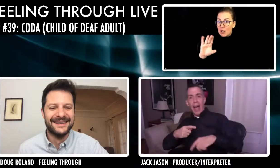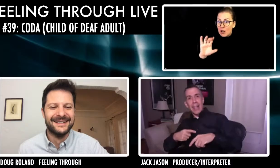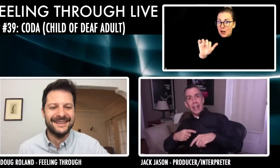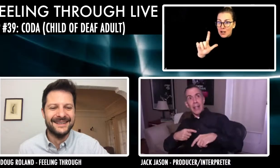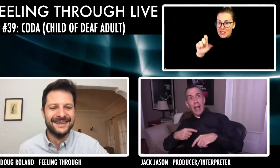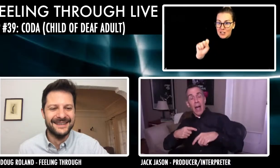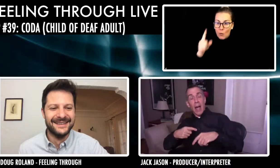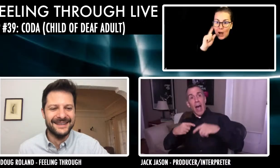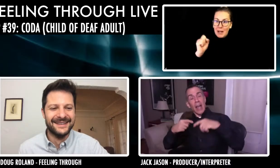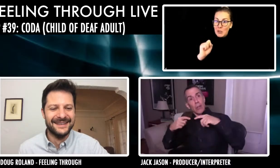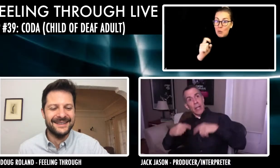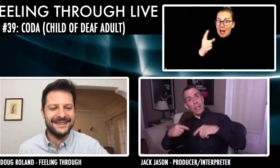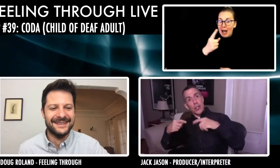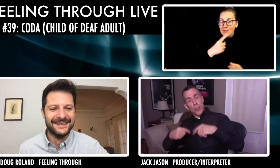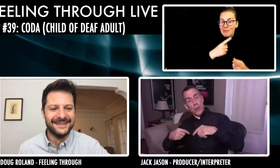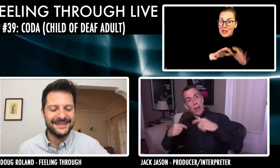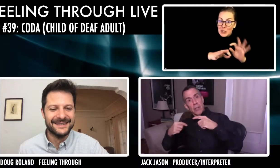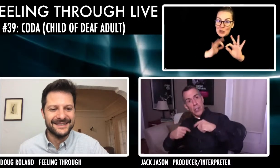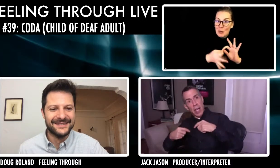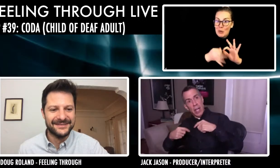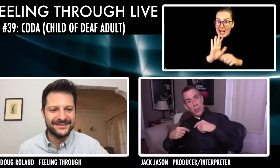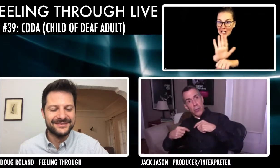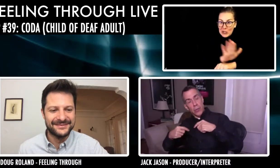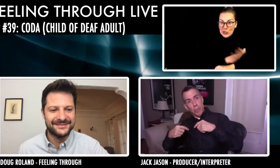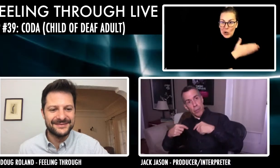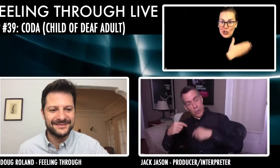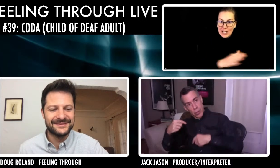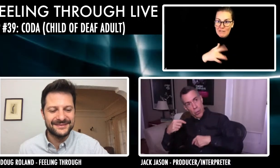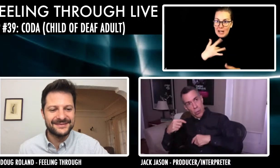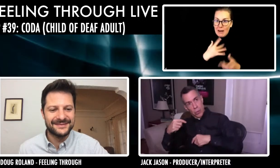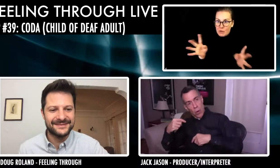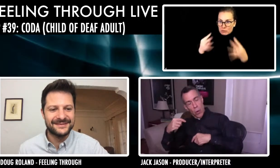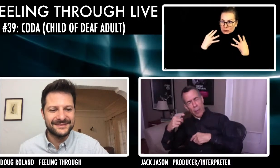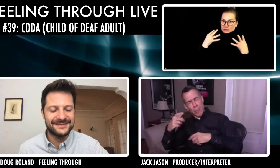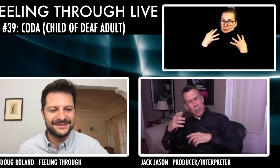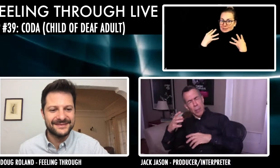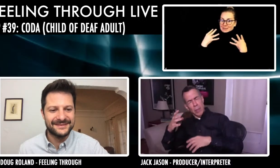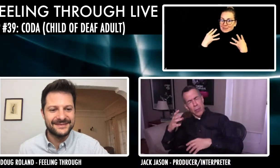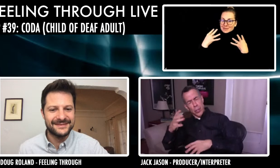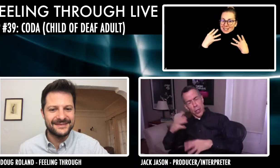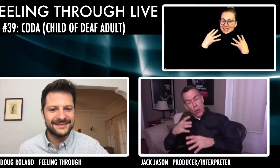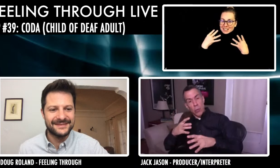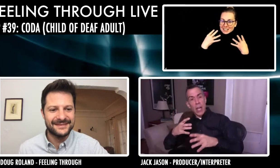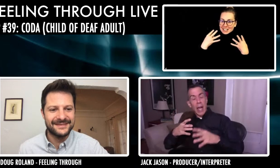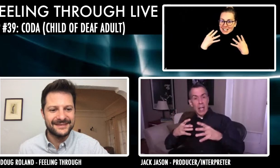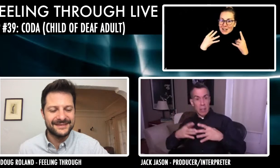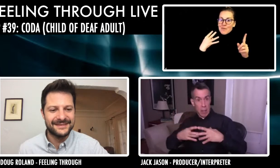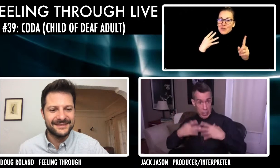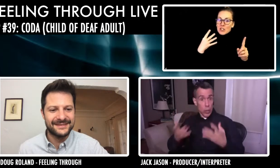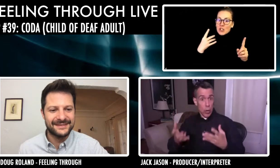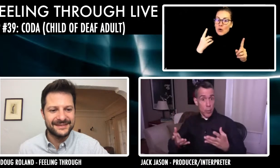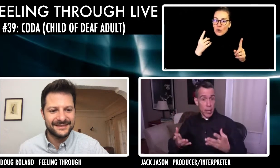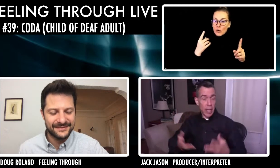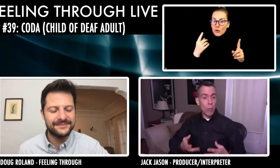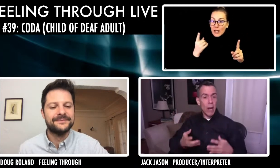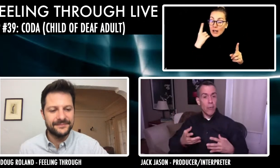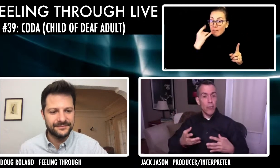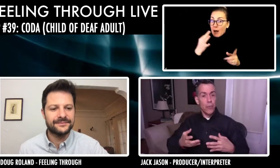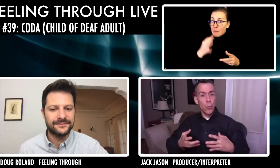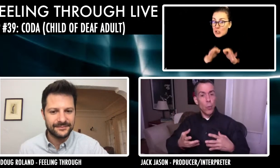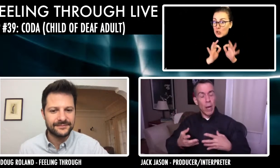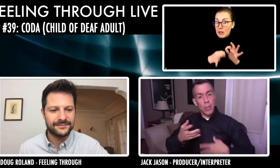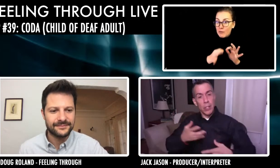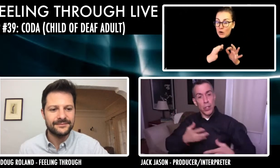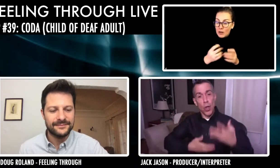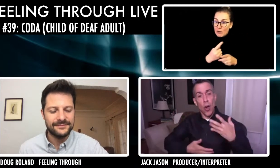I look at interpreting on stage for musicals or, I mean, for shows as, as interpreting. And when I,